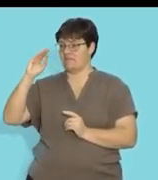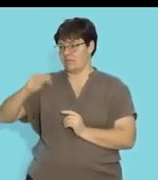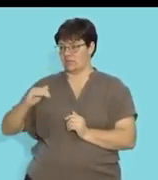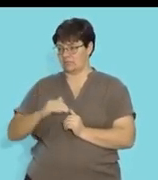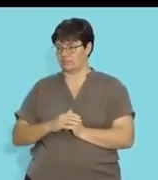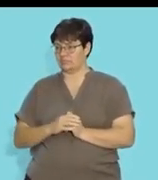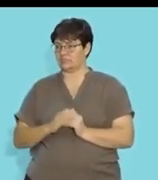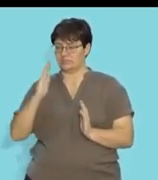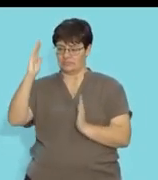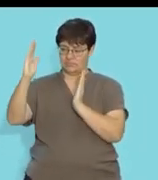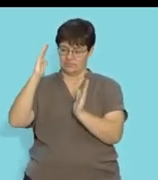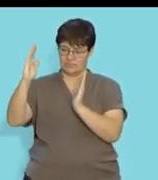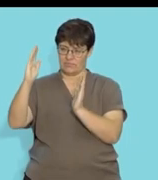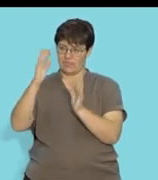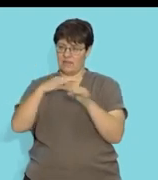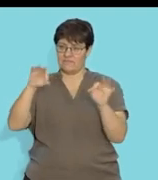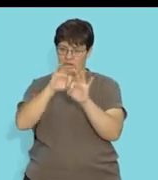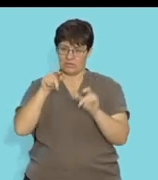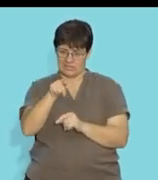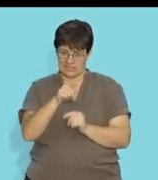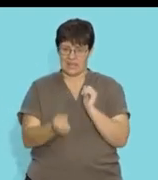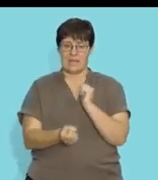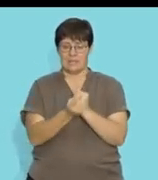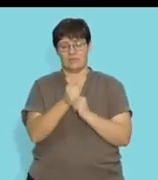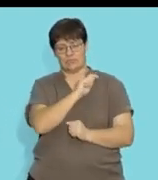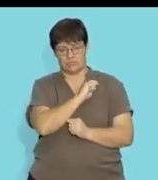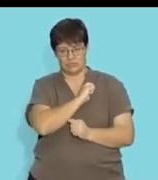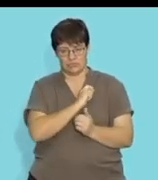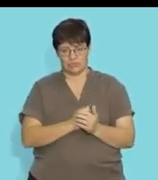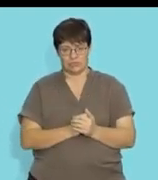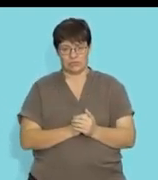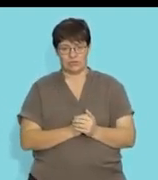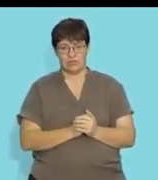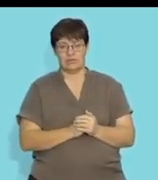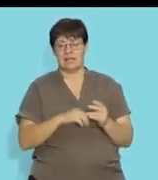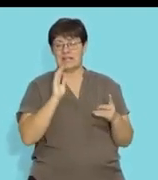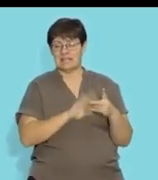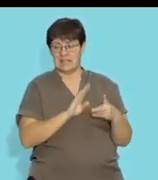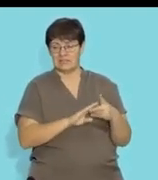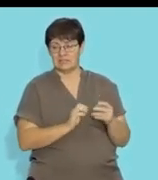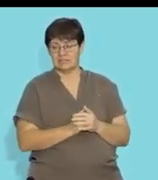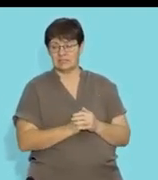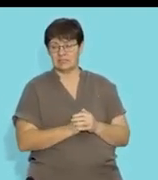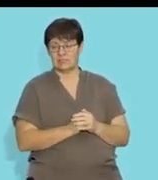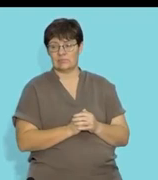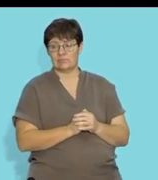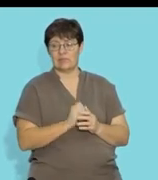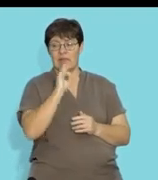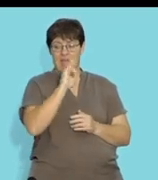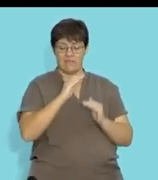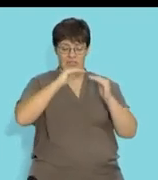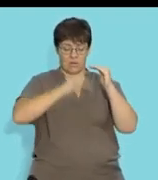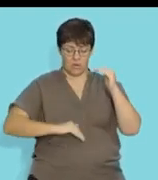above, the F is below. So it is between those two values where that thing is true. With the second one,